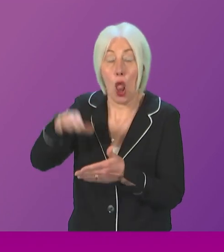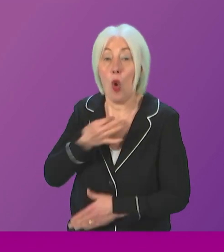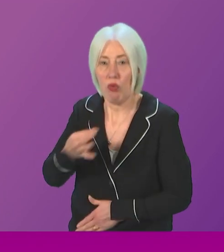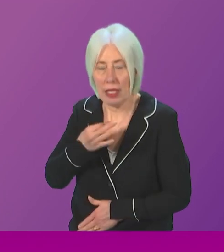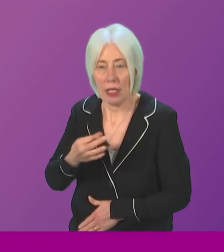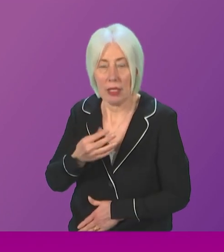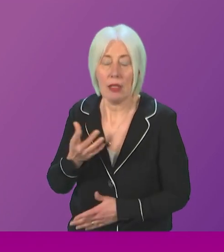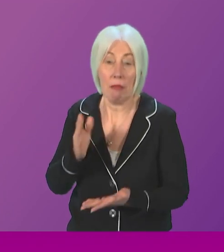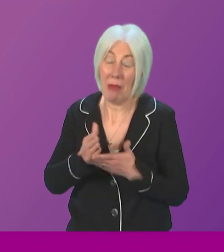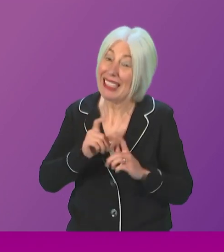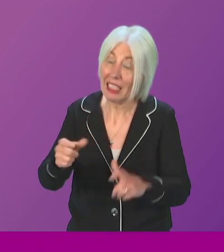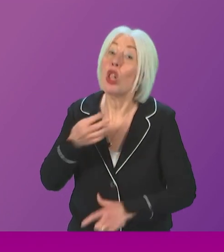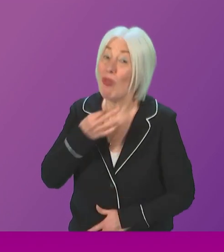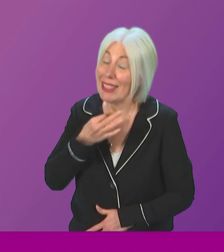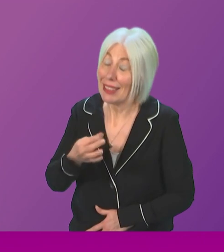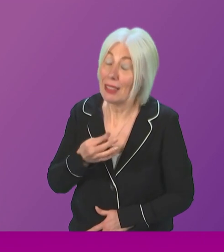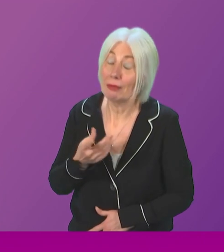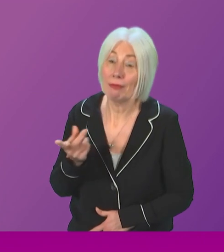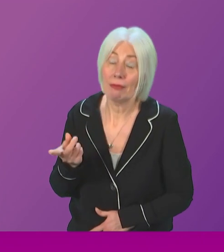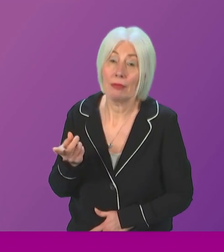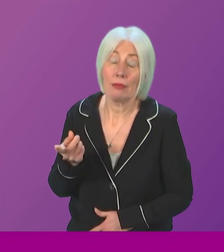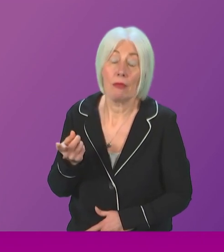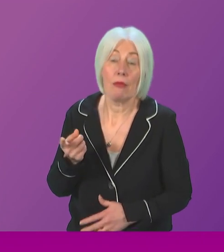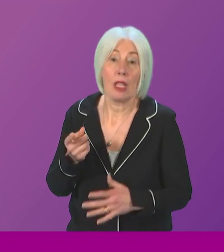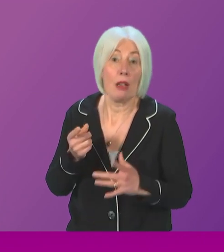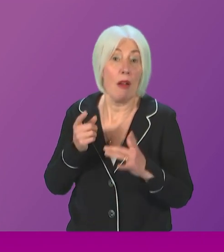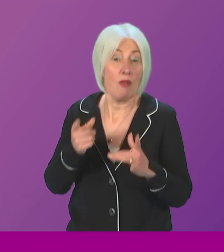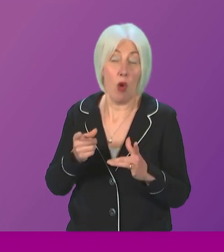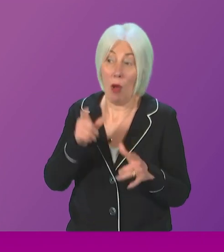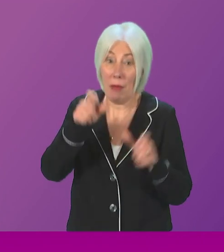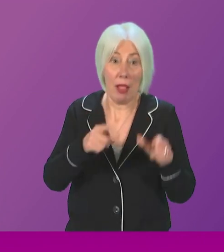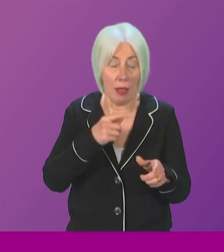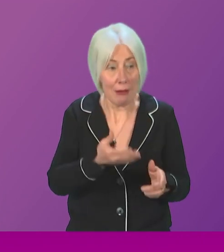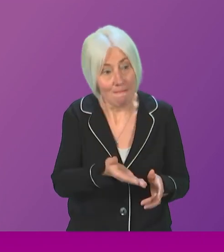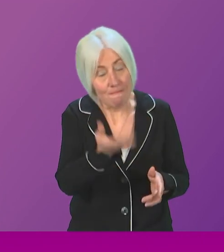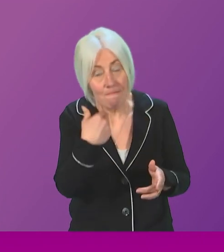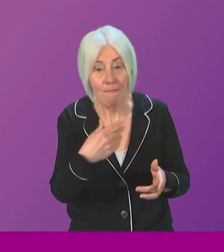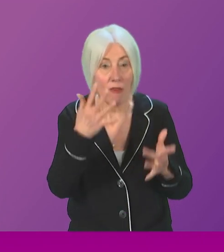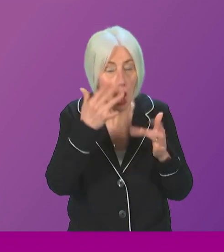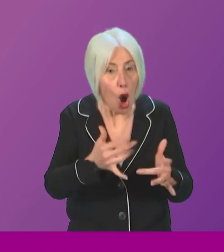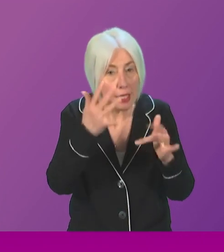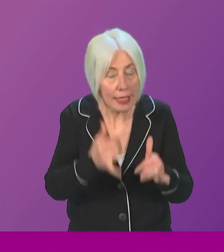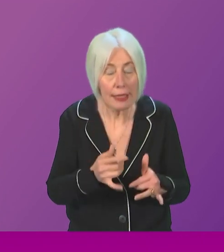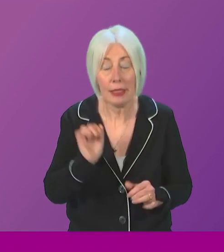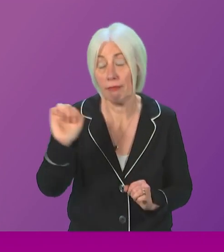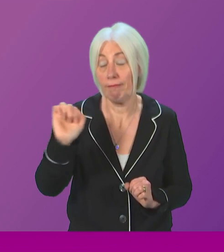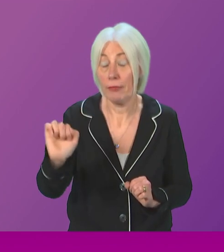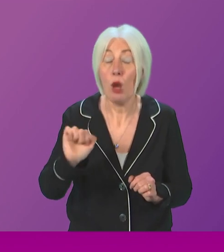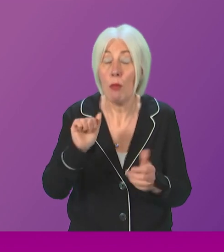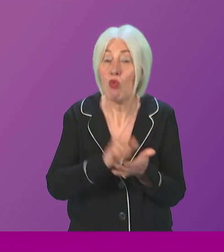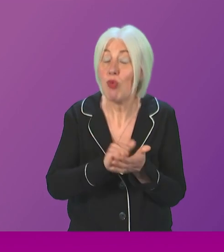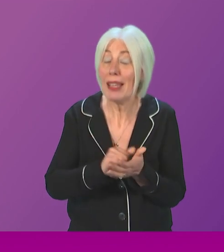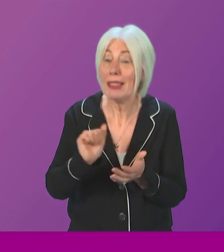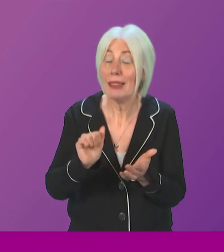still risk. And that will be a concern for those that receive the call-up as part of the audit. Beatrice Swisher is also right